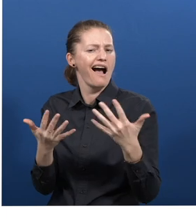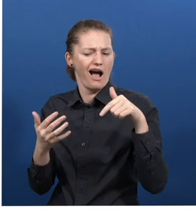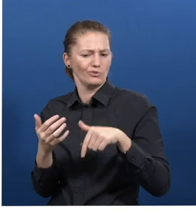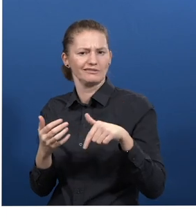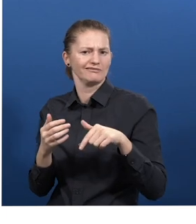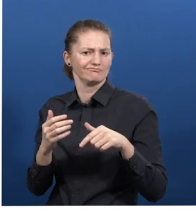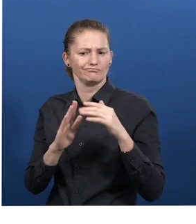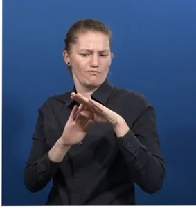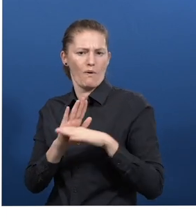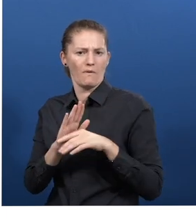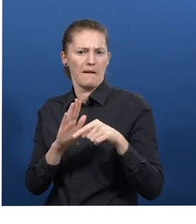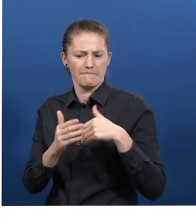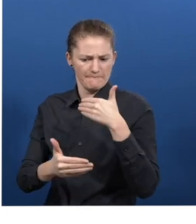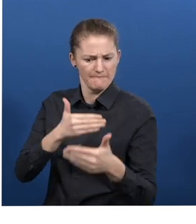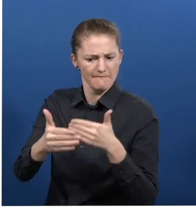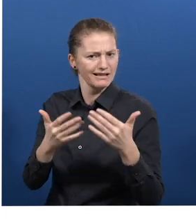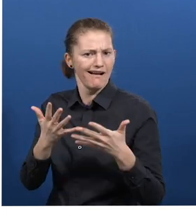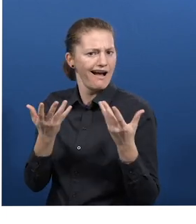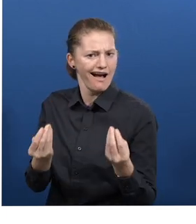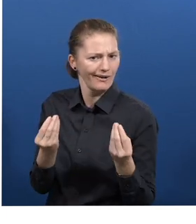How does Training for Work Program work?